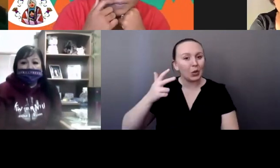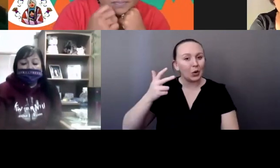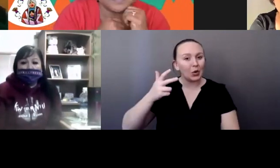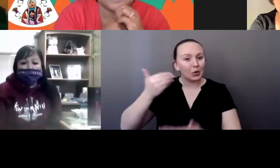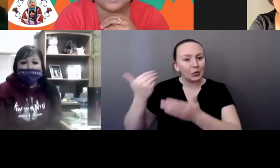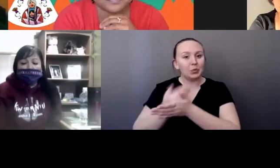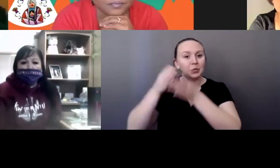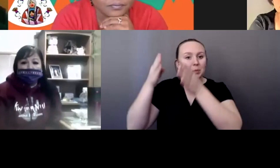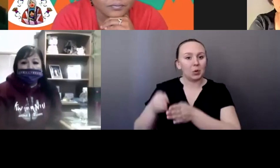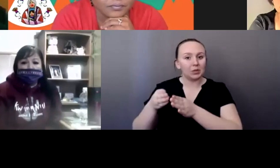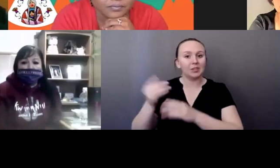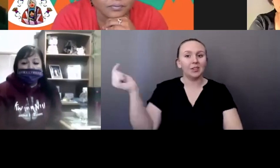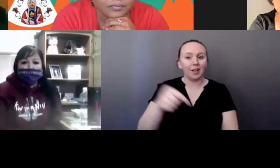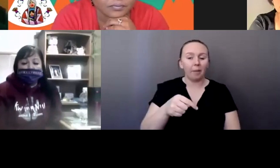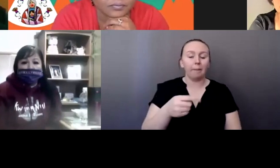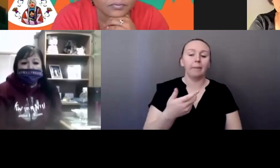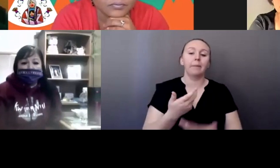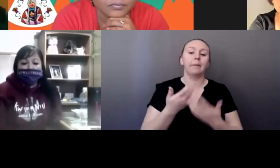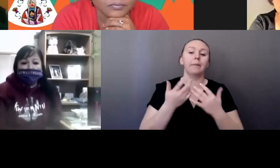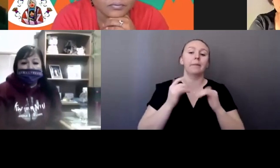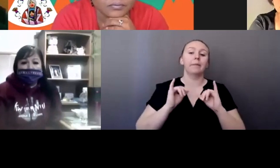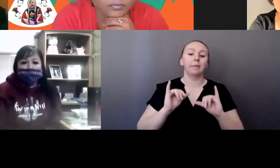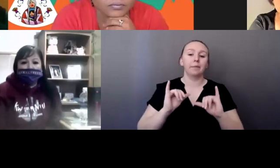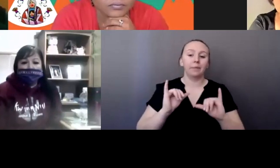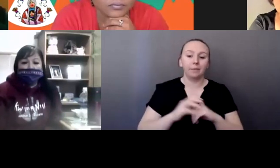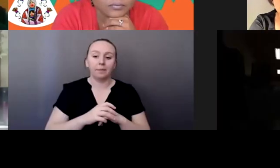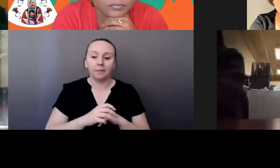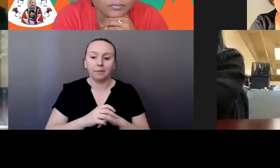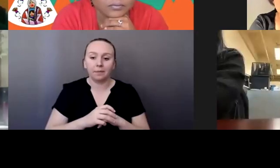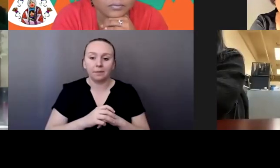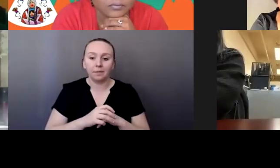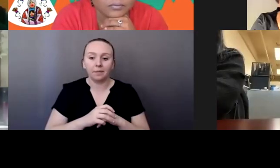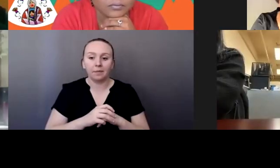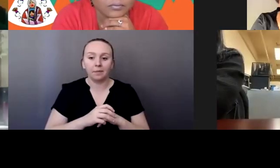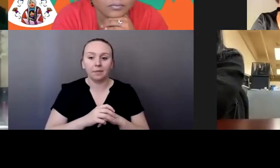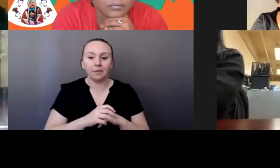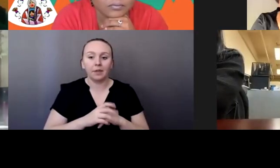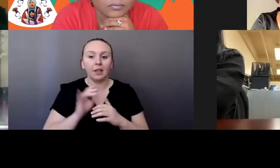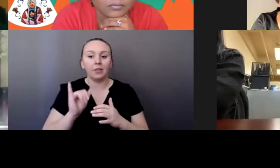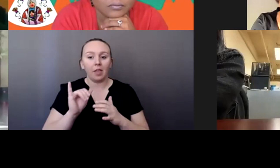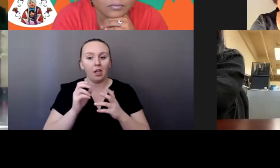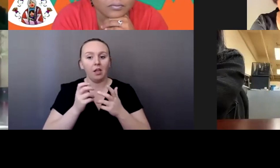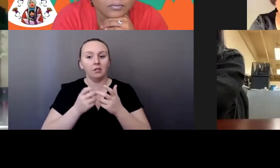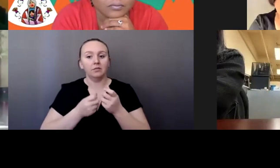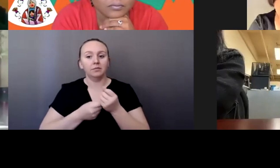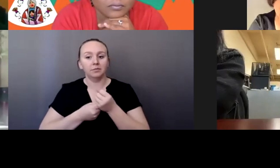it, to me, that was, um, it made it more difficult, I think, to